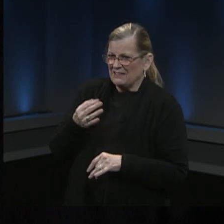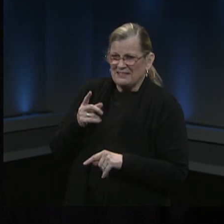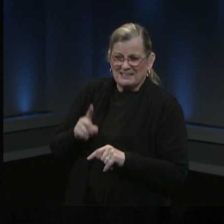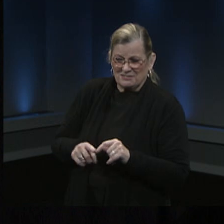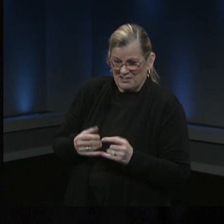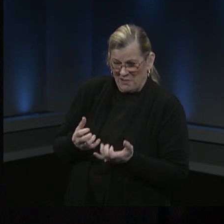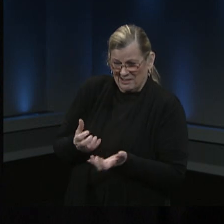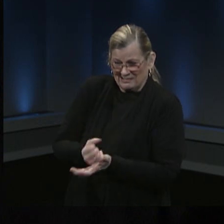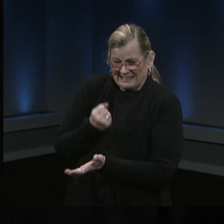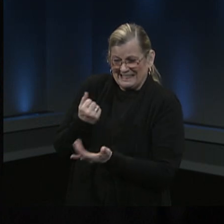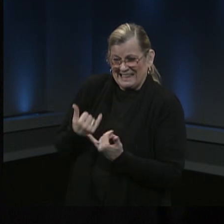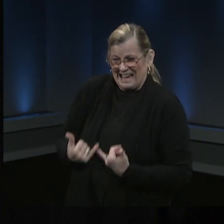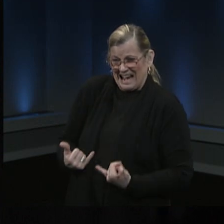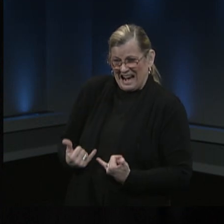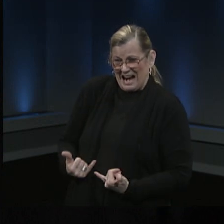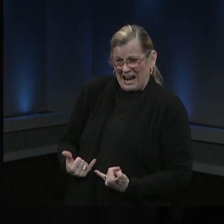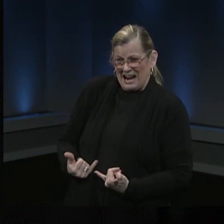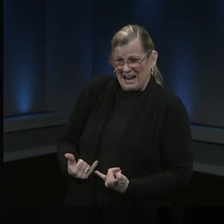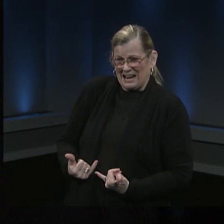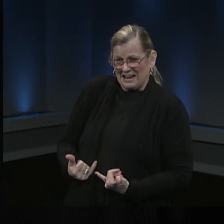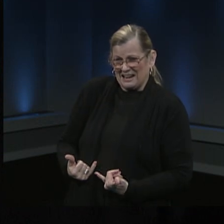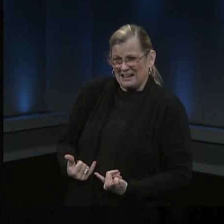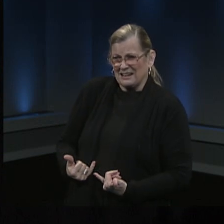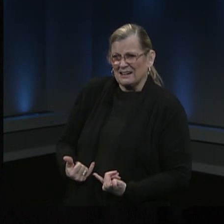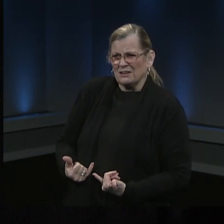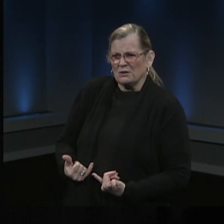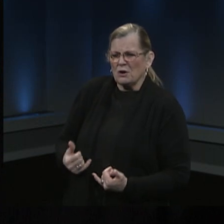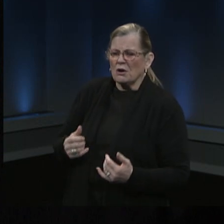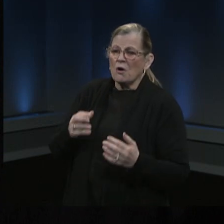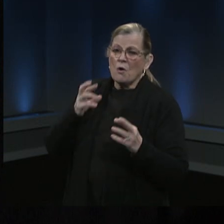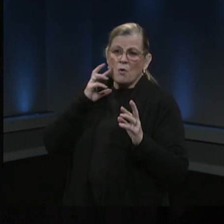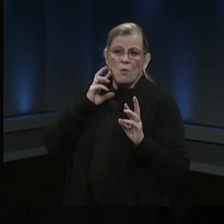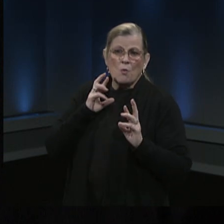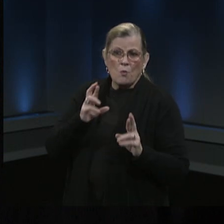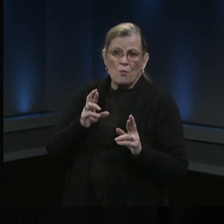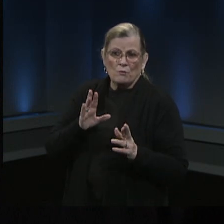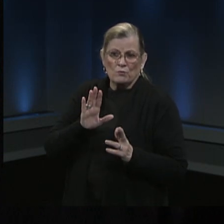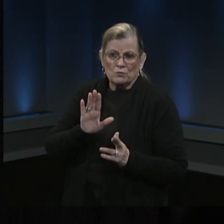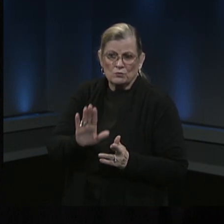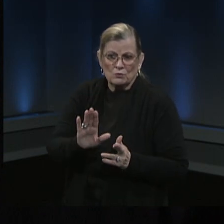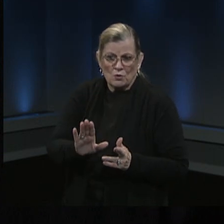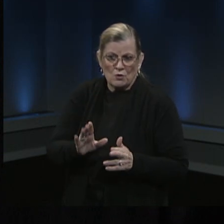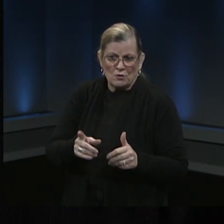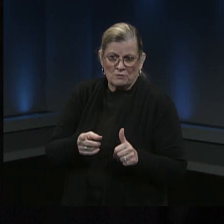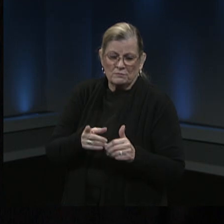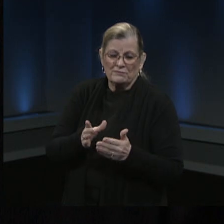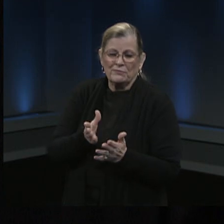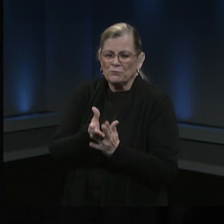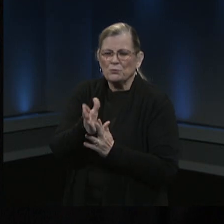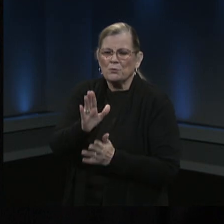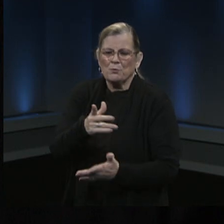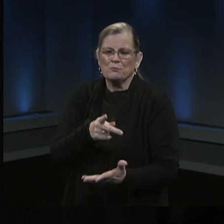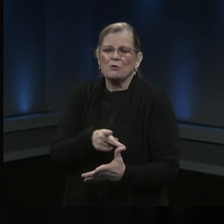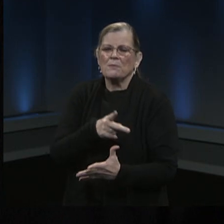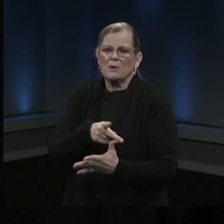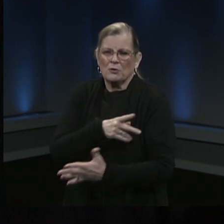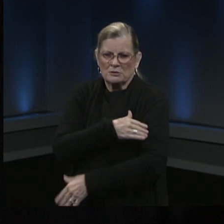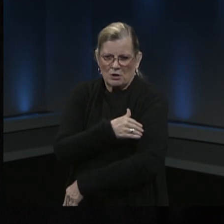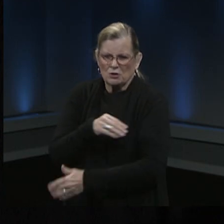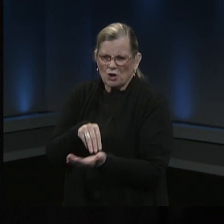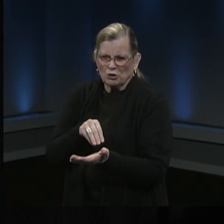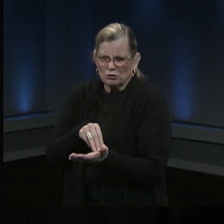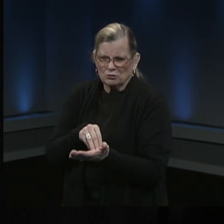current offering would be able to do so through their physicians and their providers. The the vaccine would not